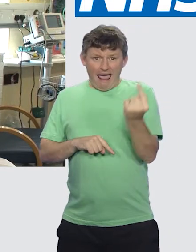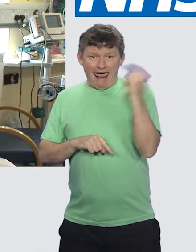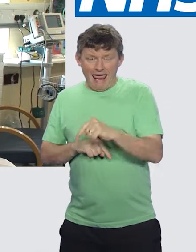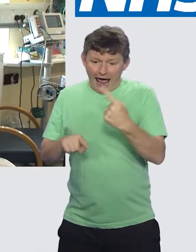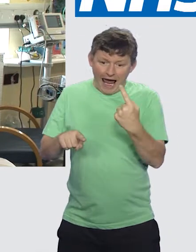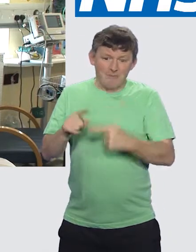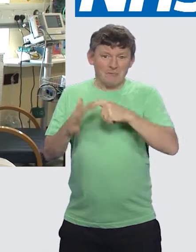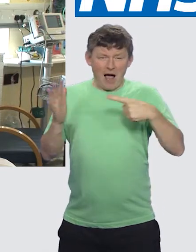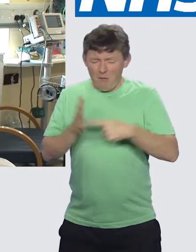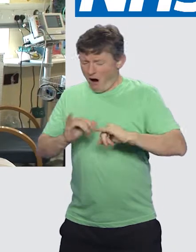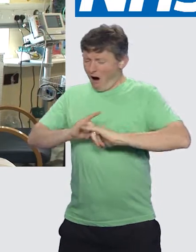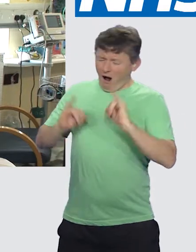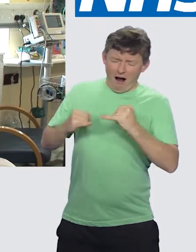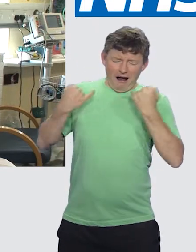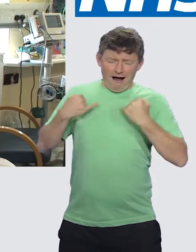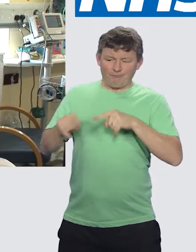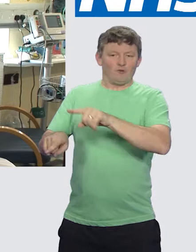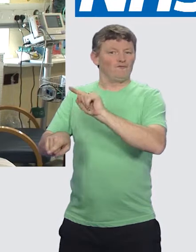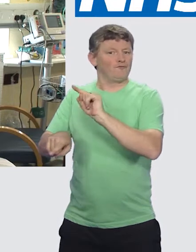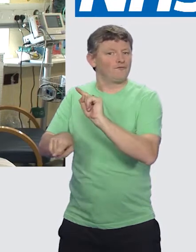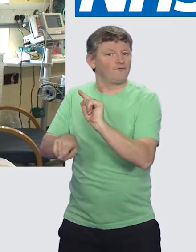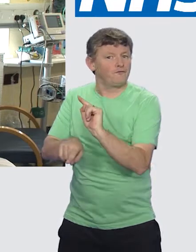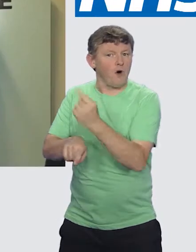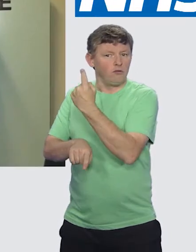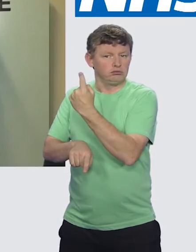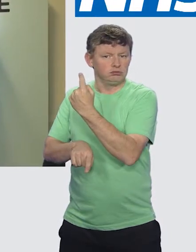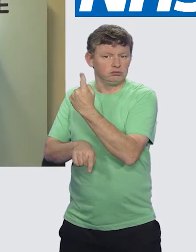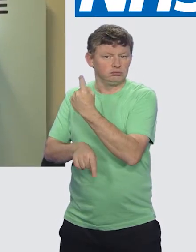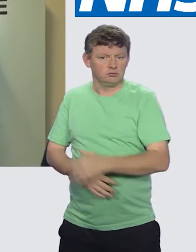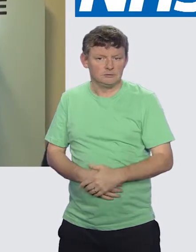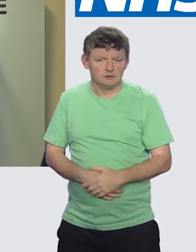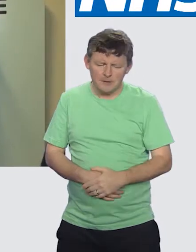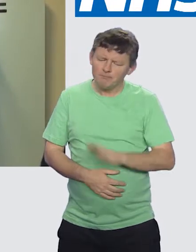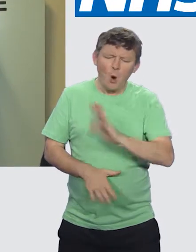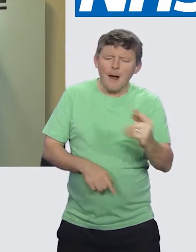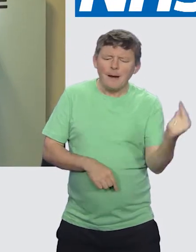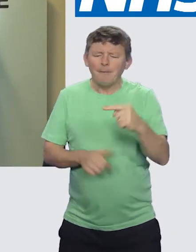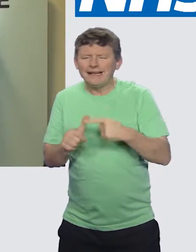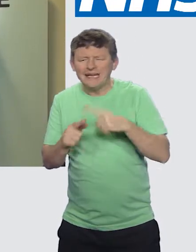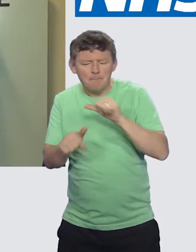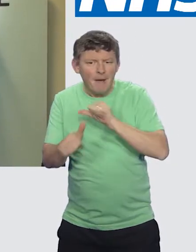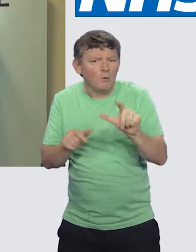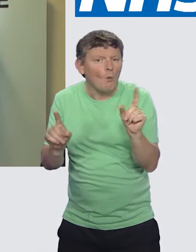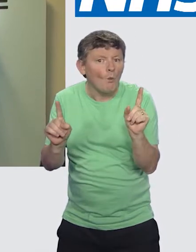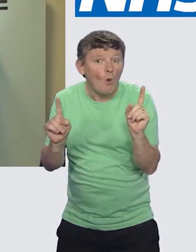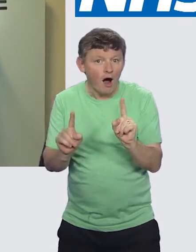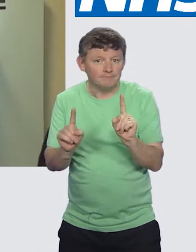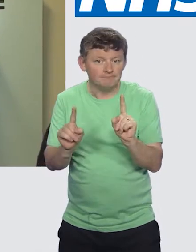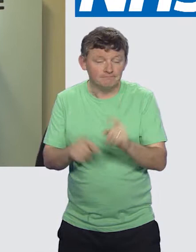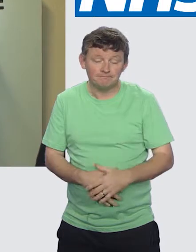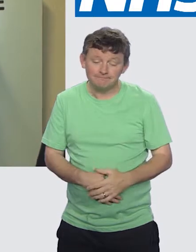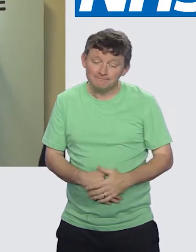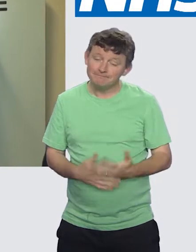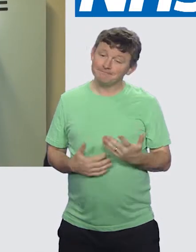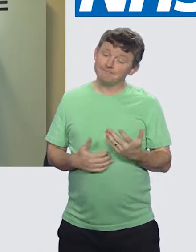in the Emergency Department we will always treat the sickest people first. Jo, what's the best way to stay safe and not